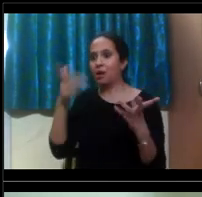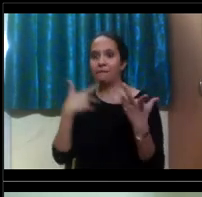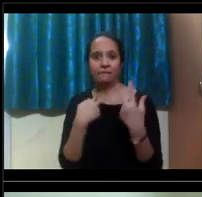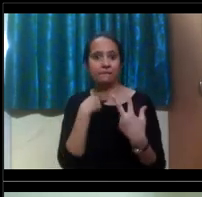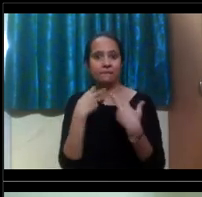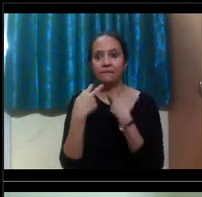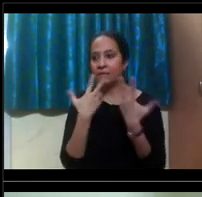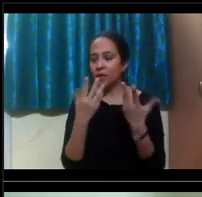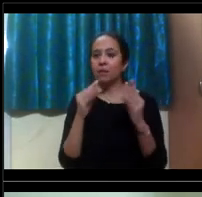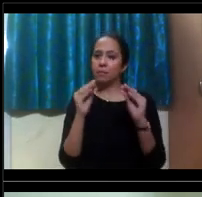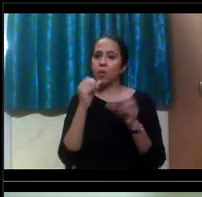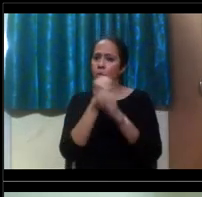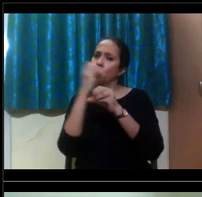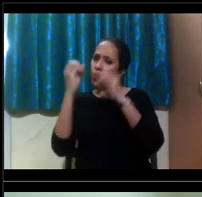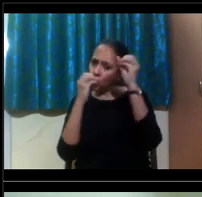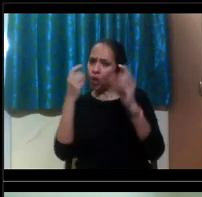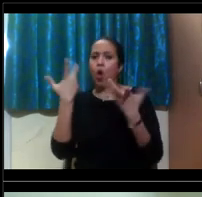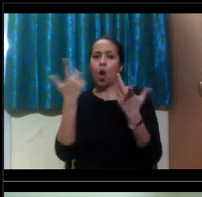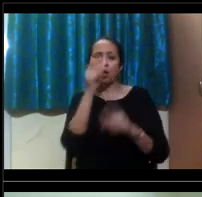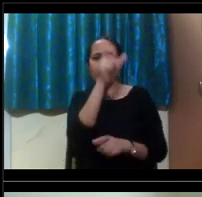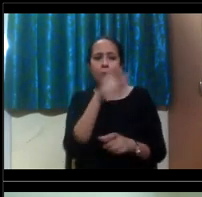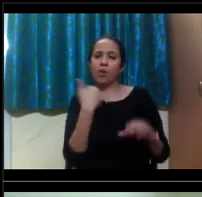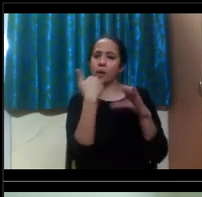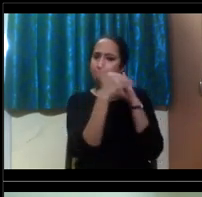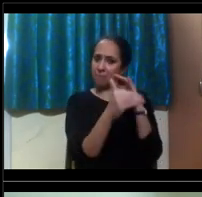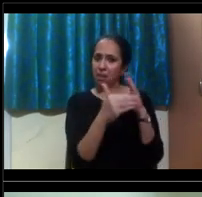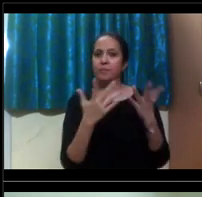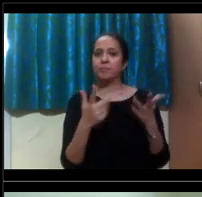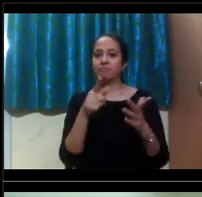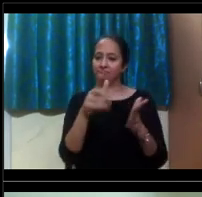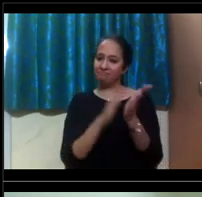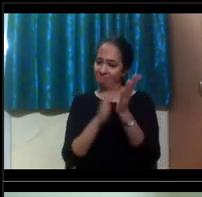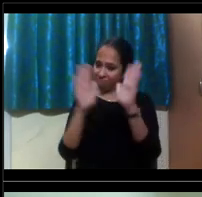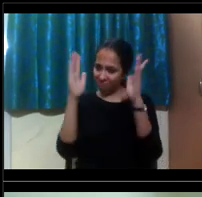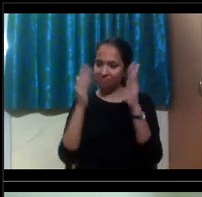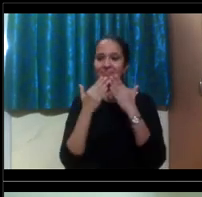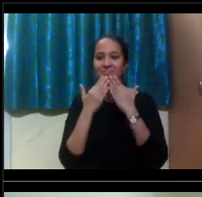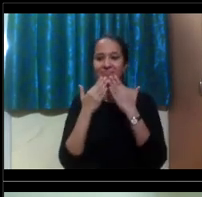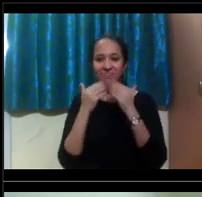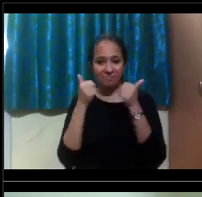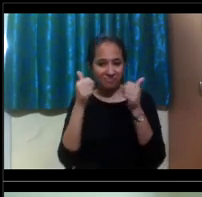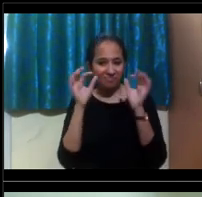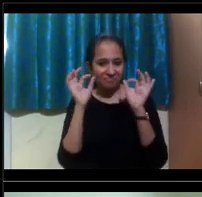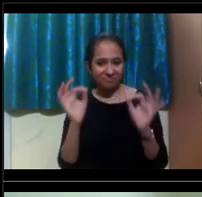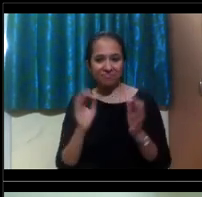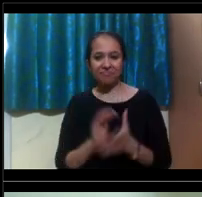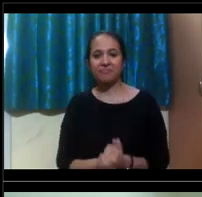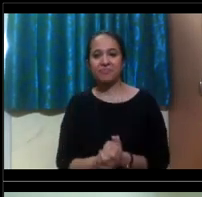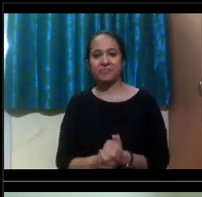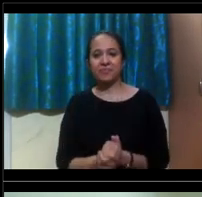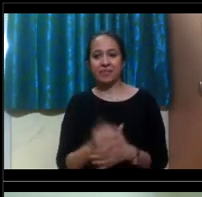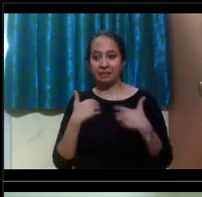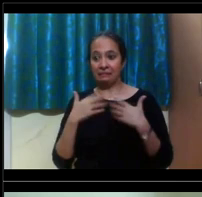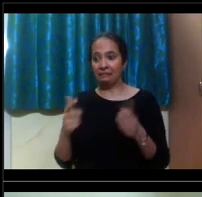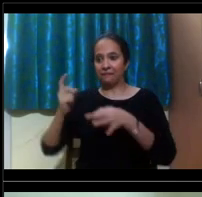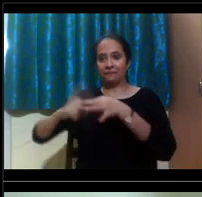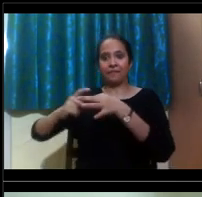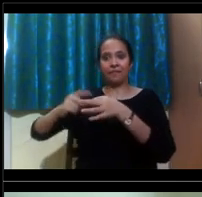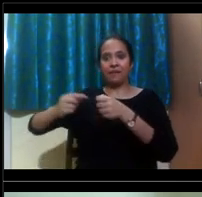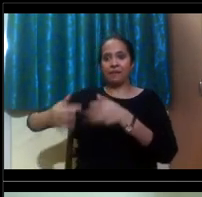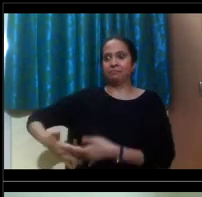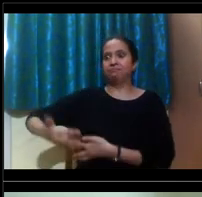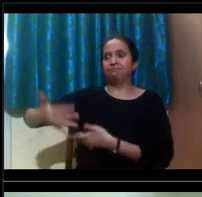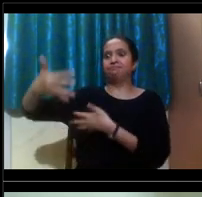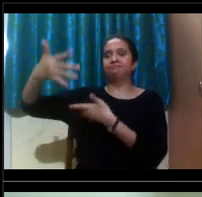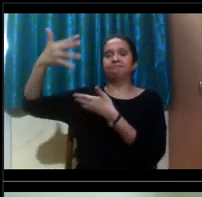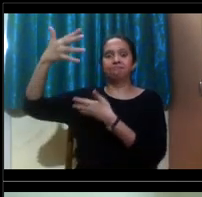So that's something to keep in mind. Excellent. Thank you. I know that we, you know, had a lot of questions and we couldn't take